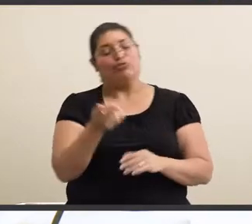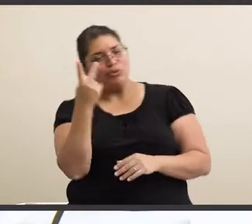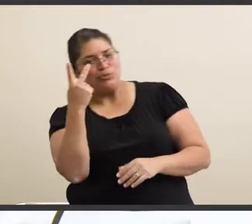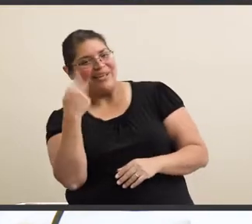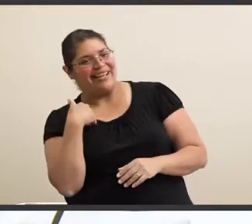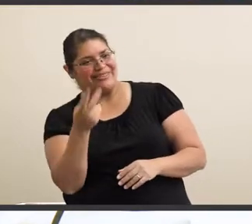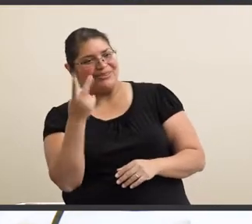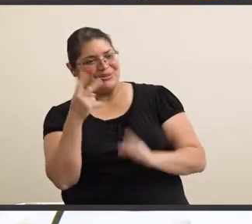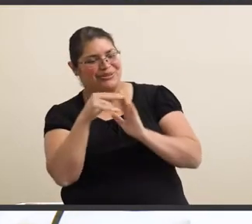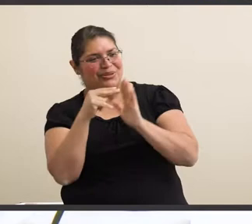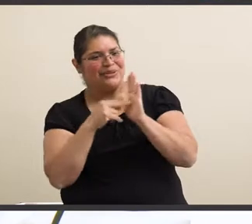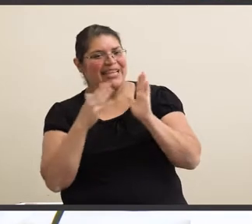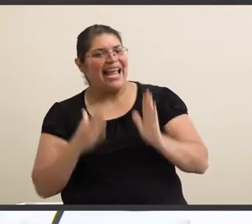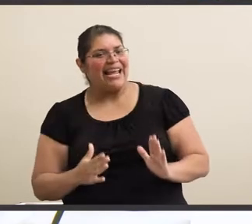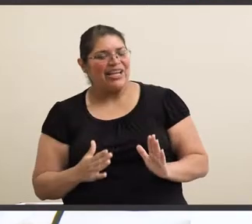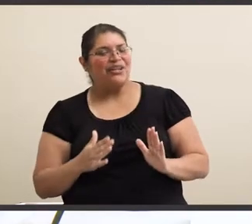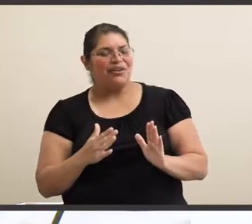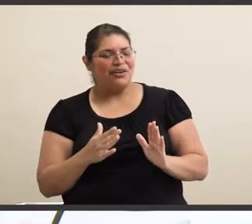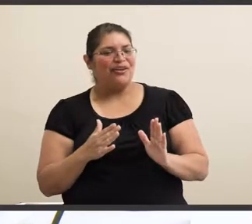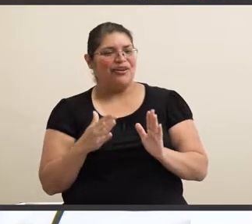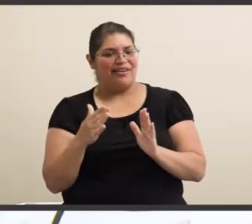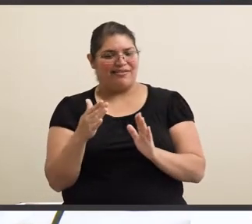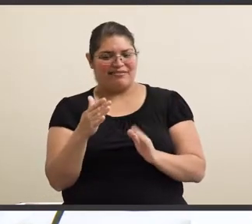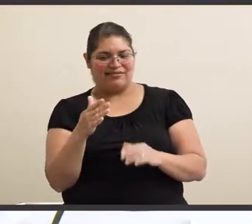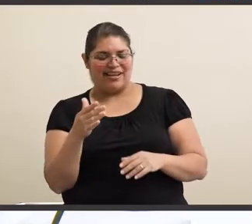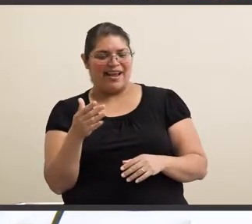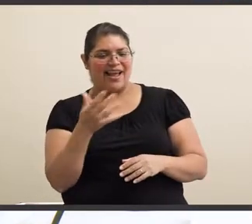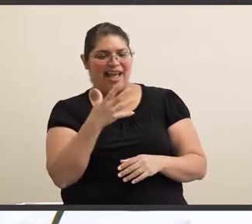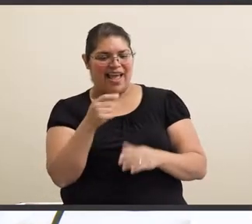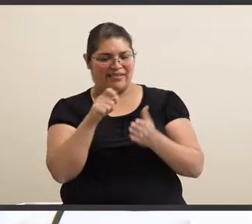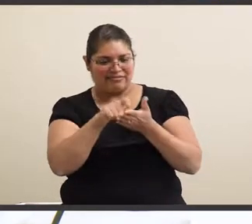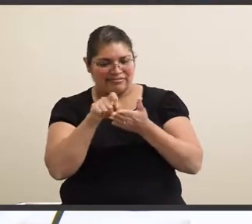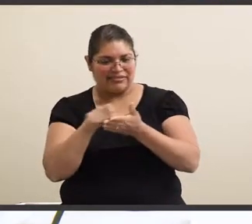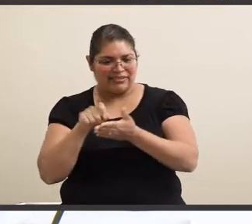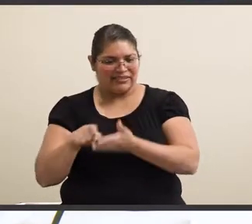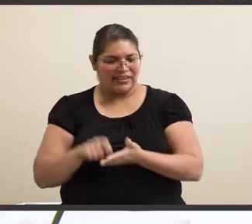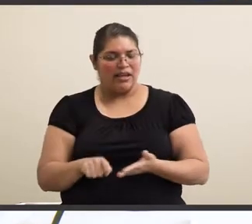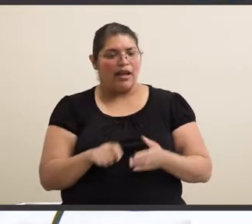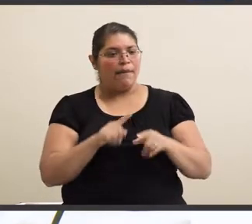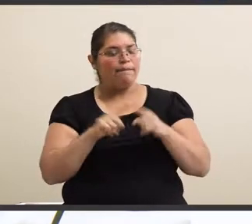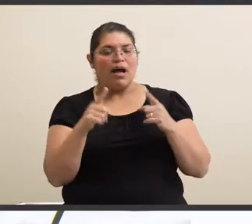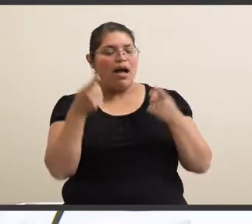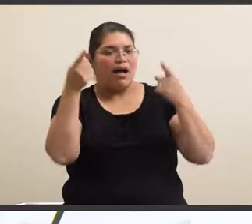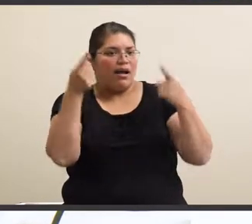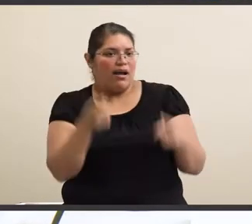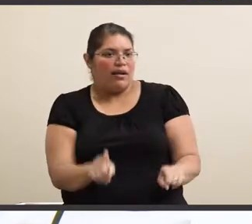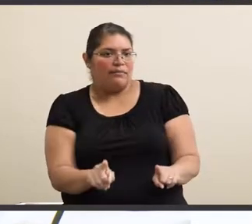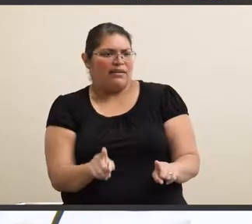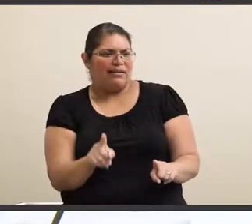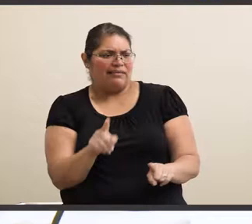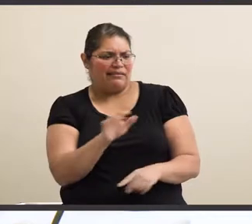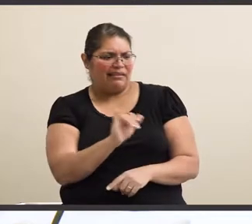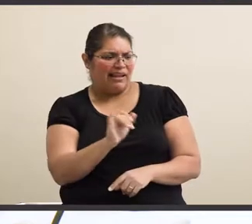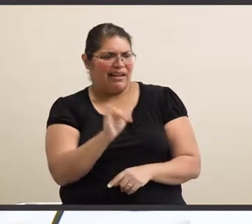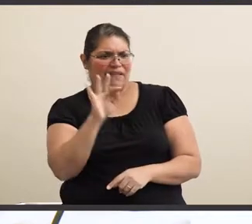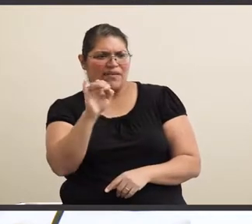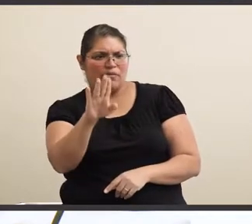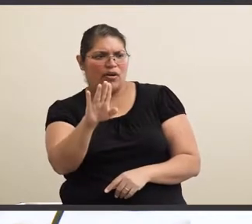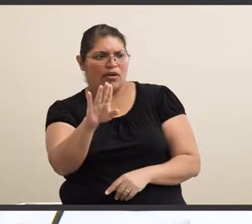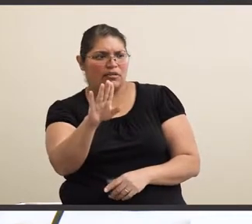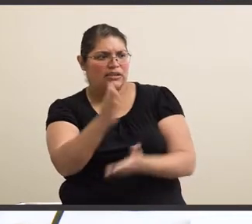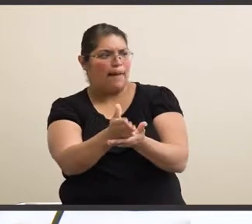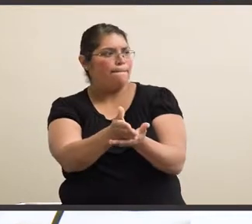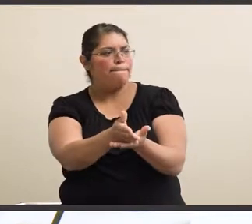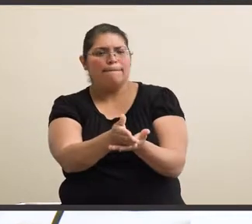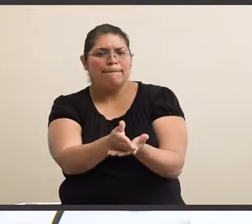note takers. They split it between themselves and they took my notes. But all of a sudden, like around February, they just